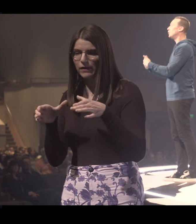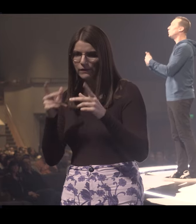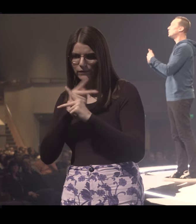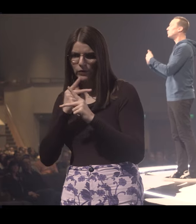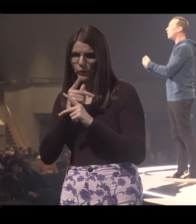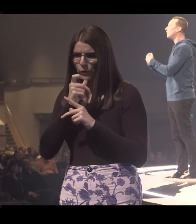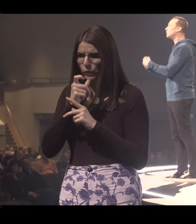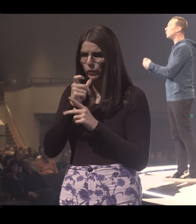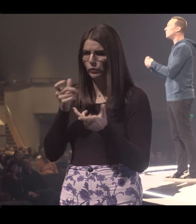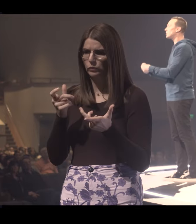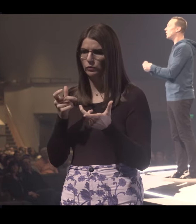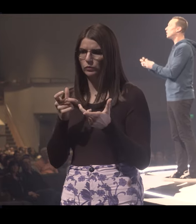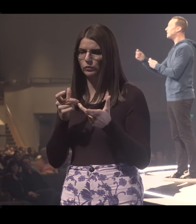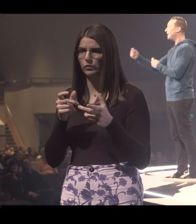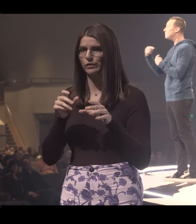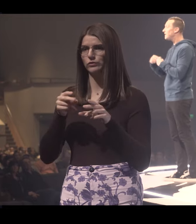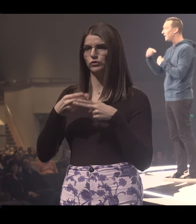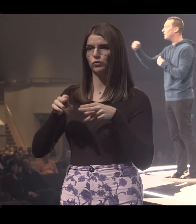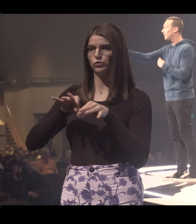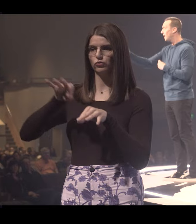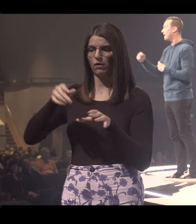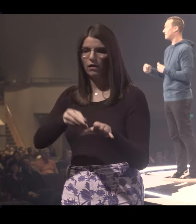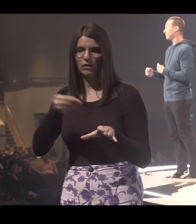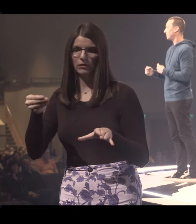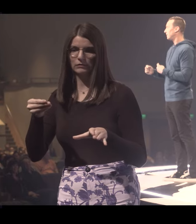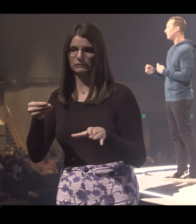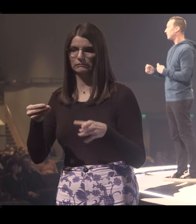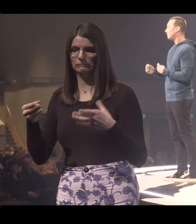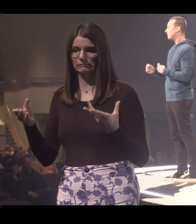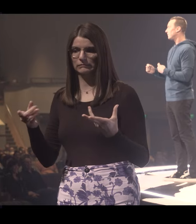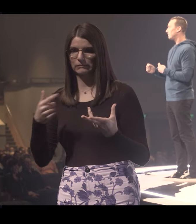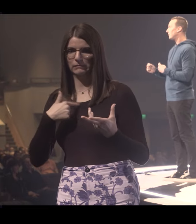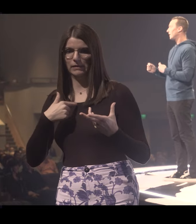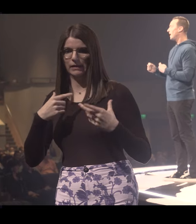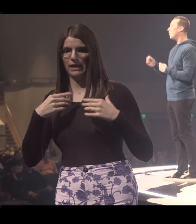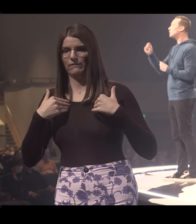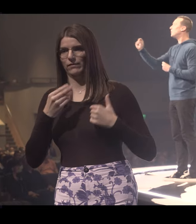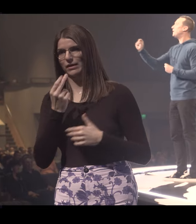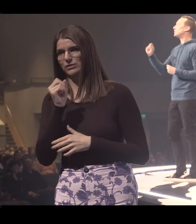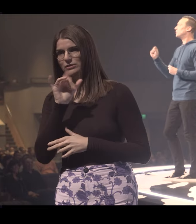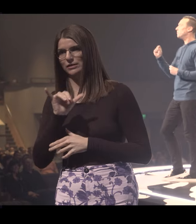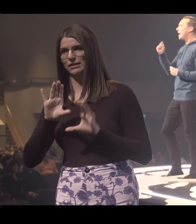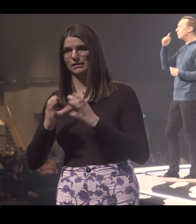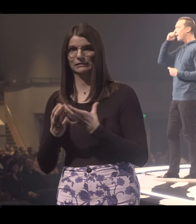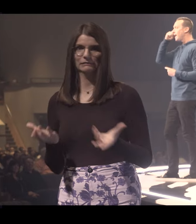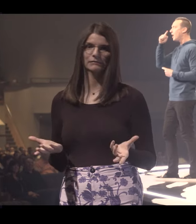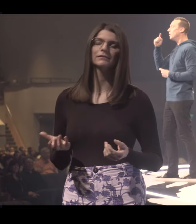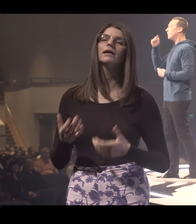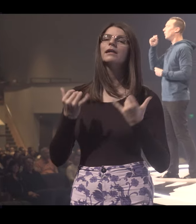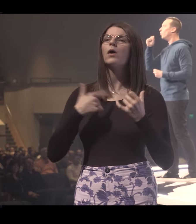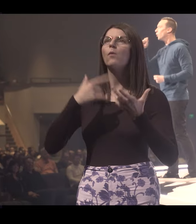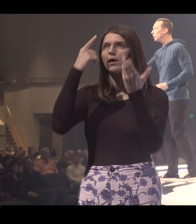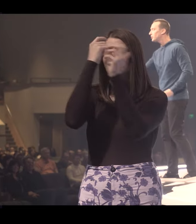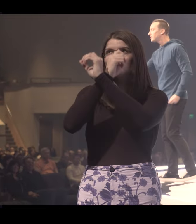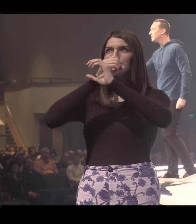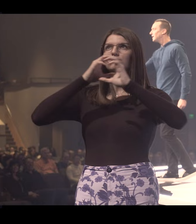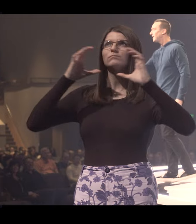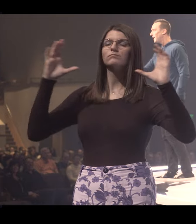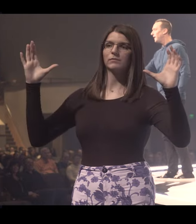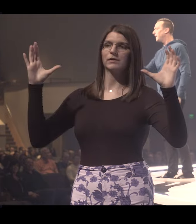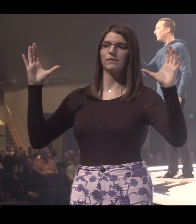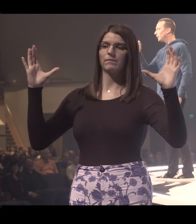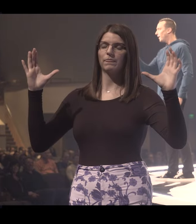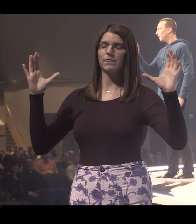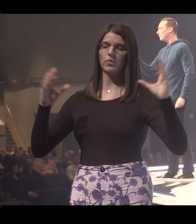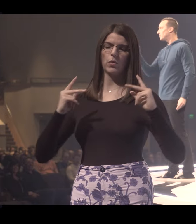School to determine who would draw the short straw to get me in their class. I want you to picture in your mind right now the